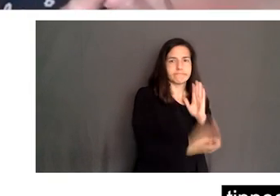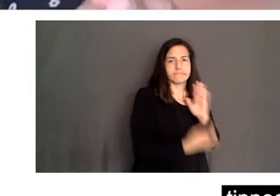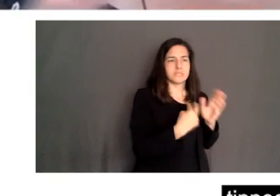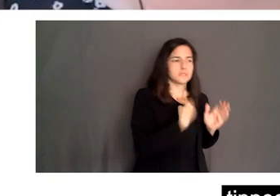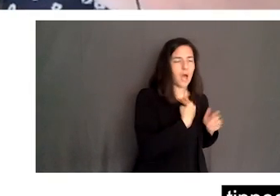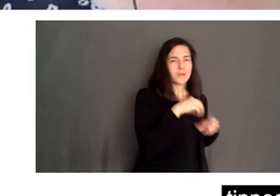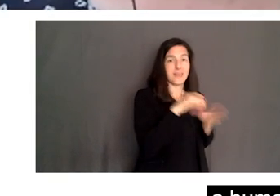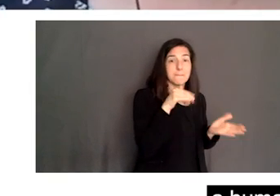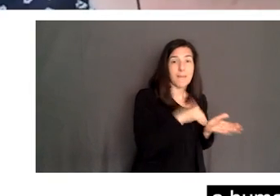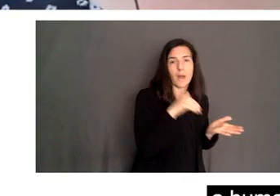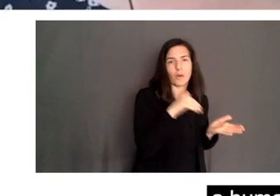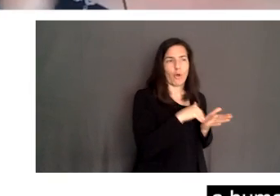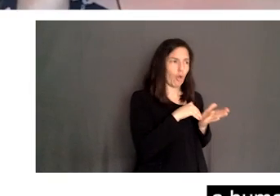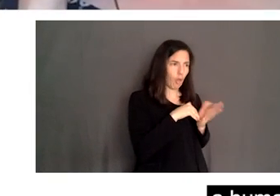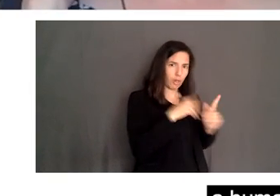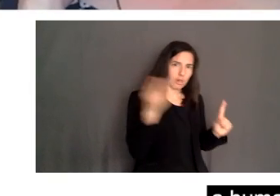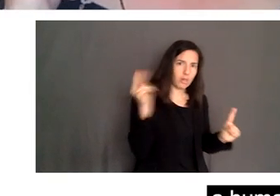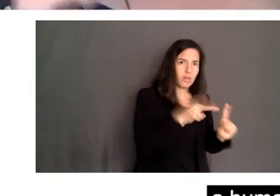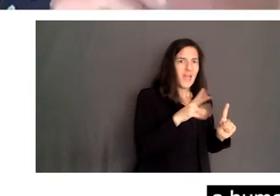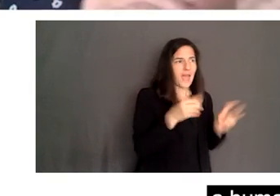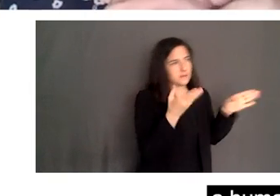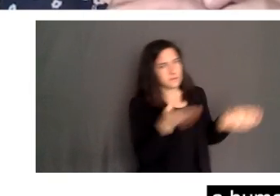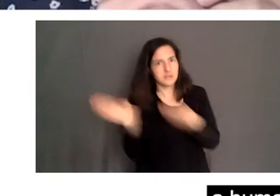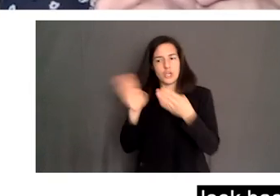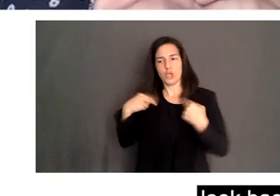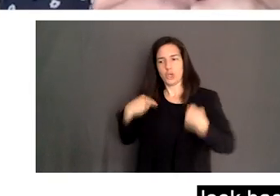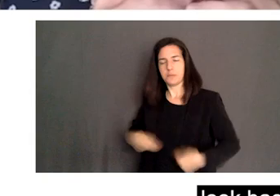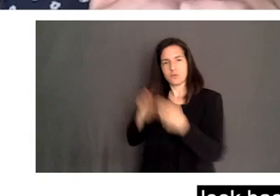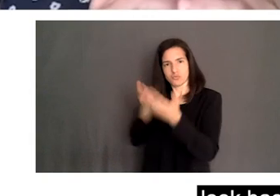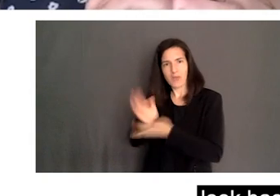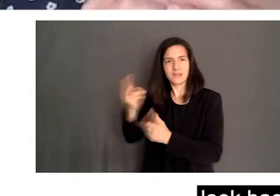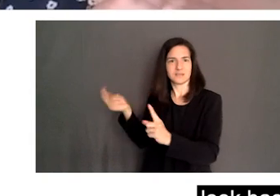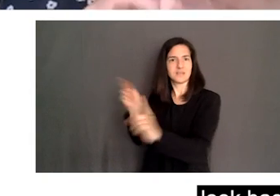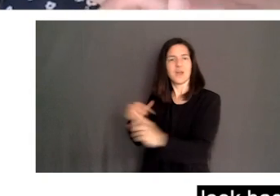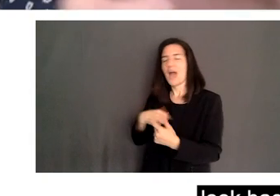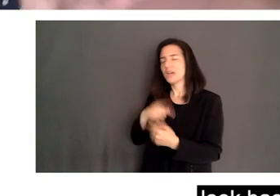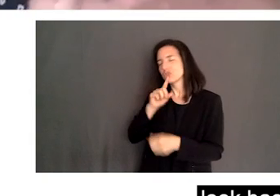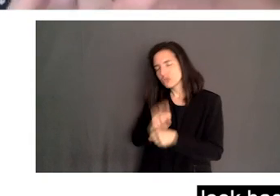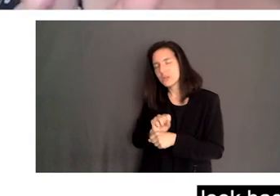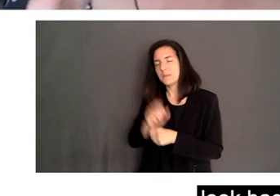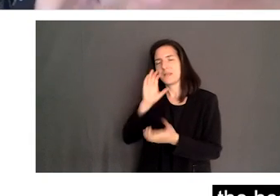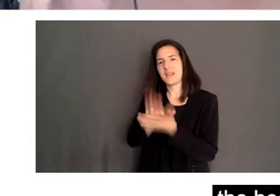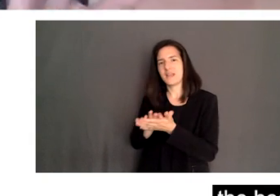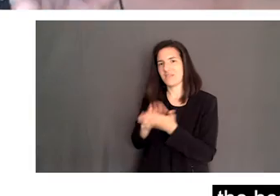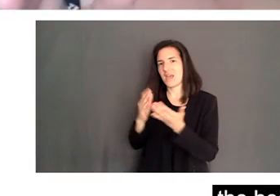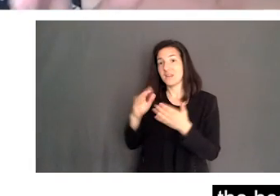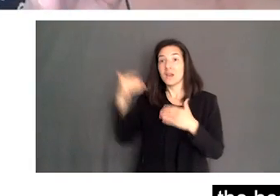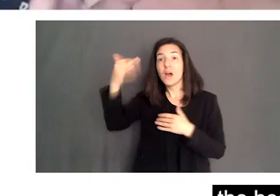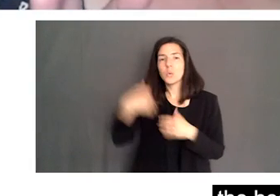over into a social, or as I like to call it, a human rights paradigm. I truly believe, as we look back, Minister, it's going to be you we see at the